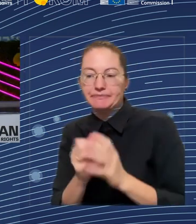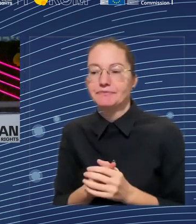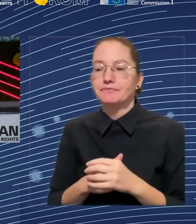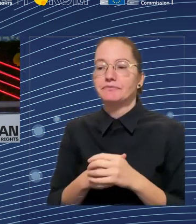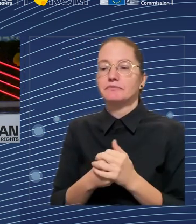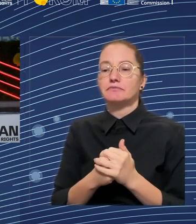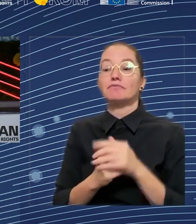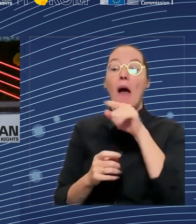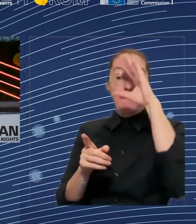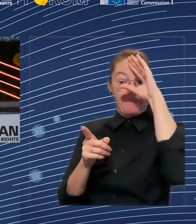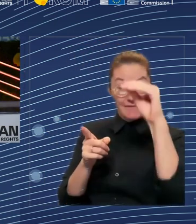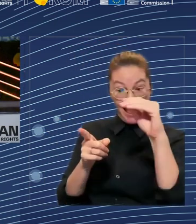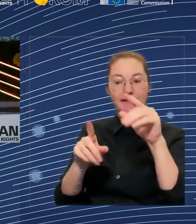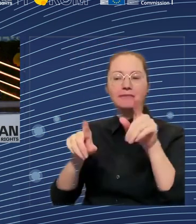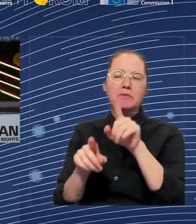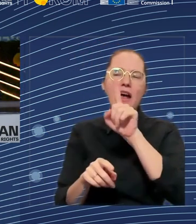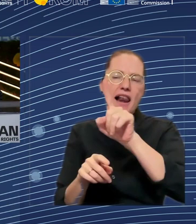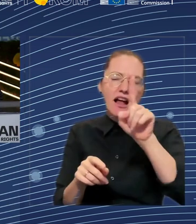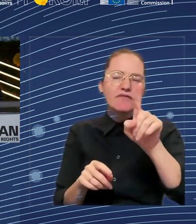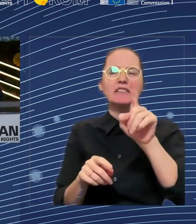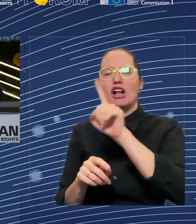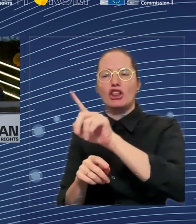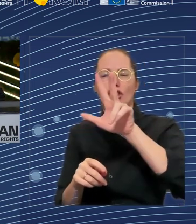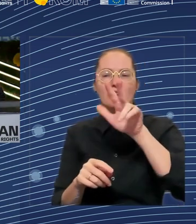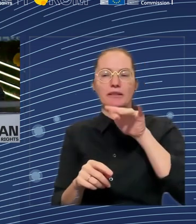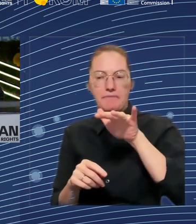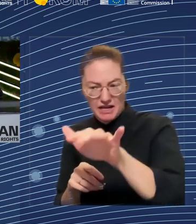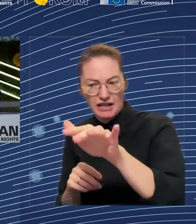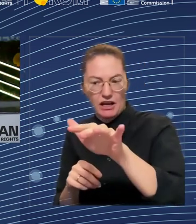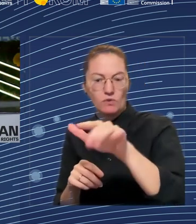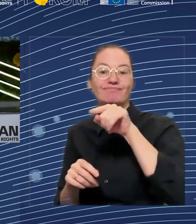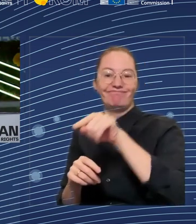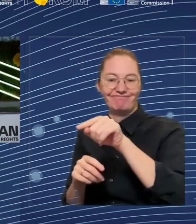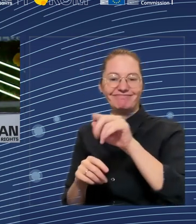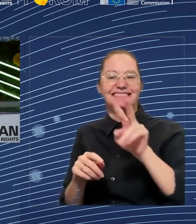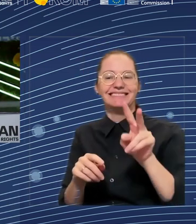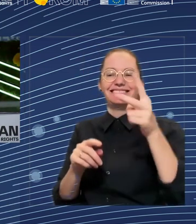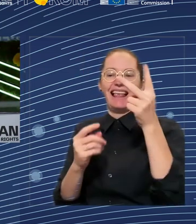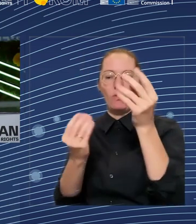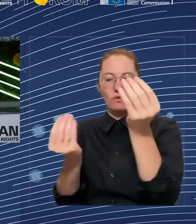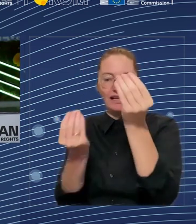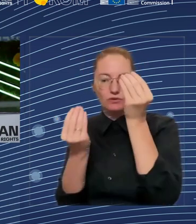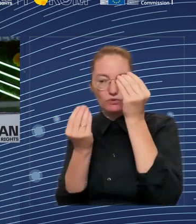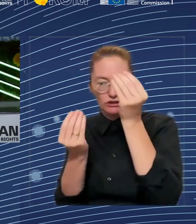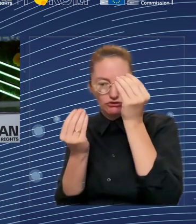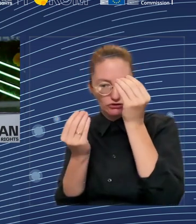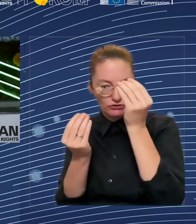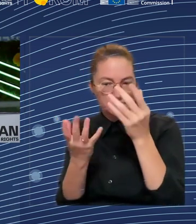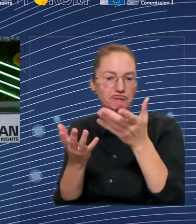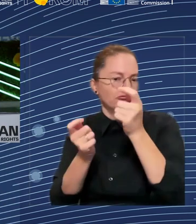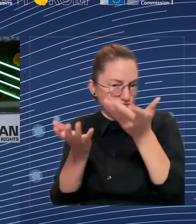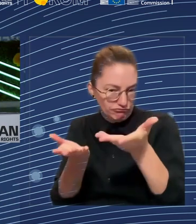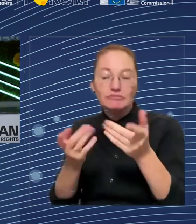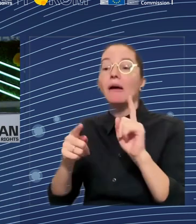occupations than men. So we have a certain gender segregation that